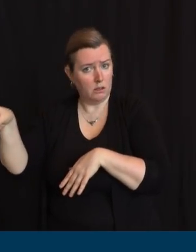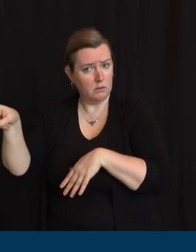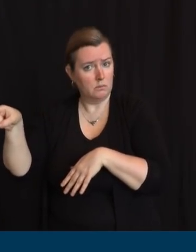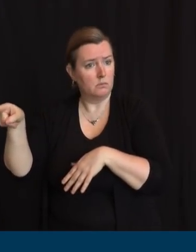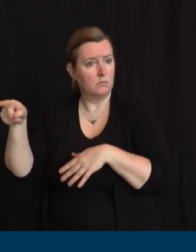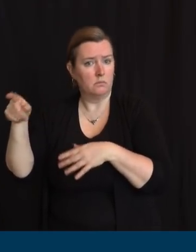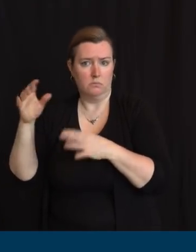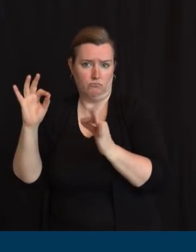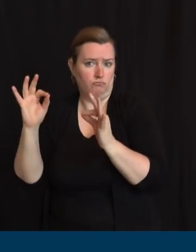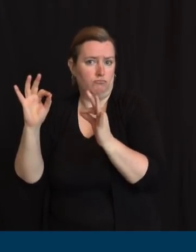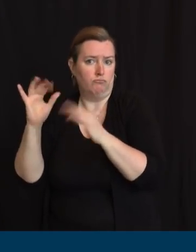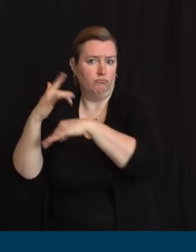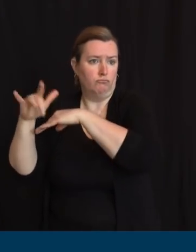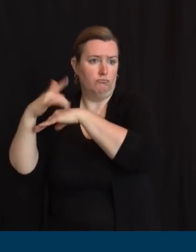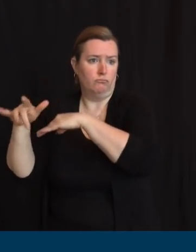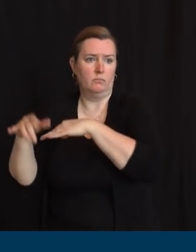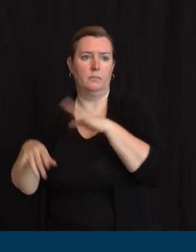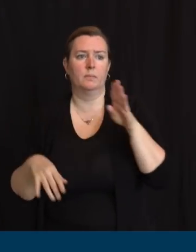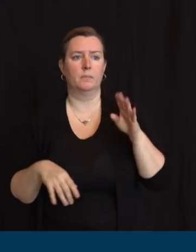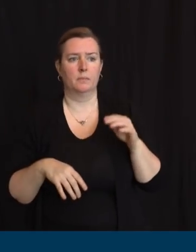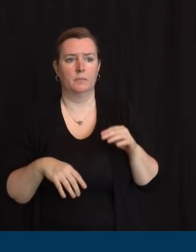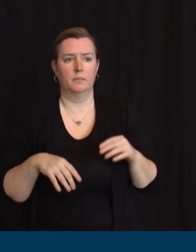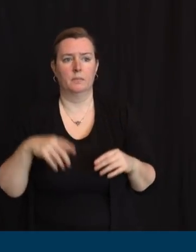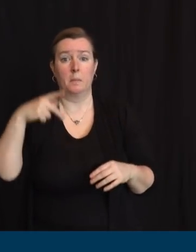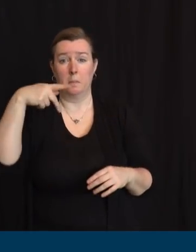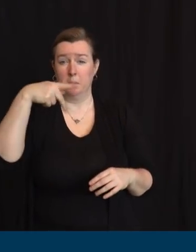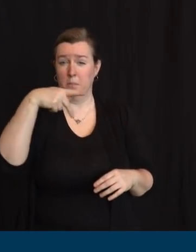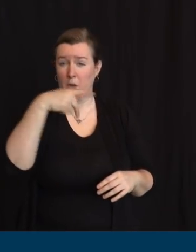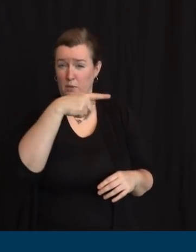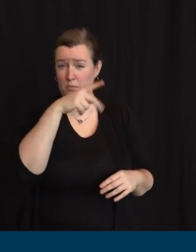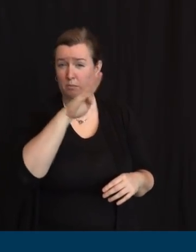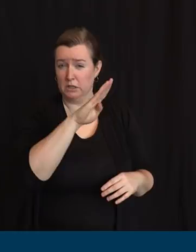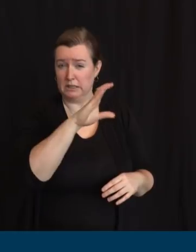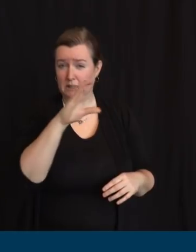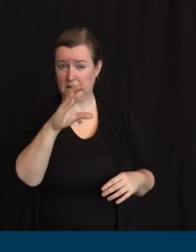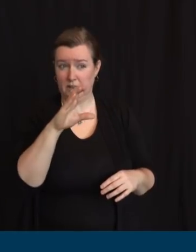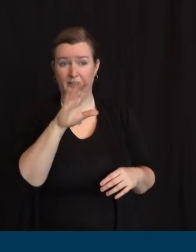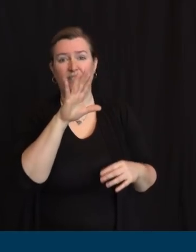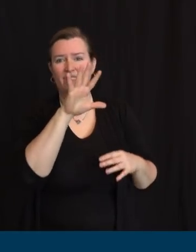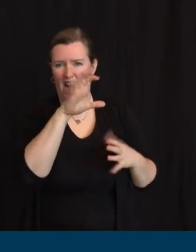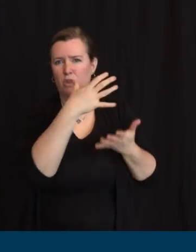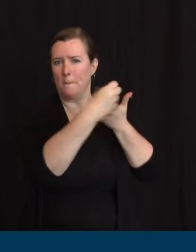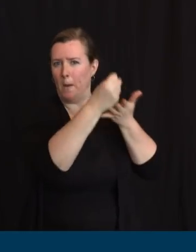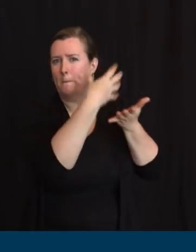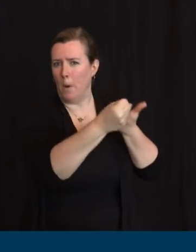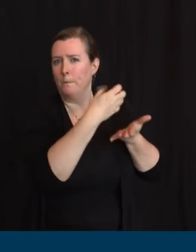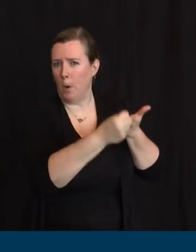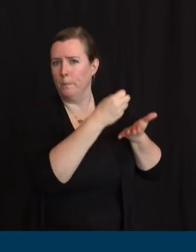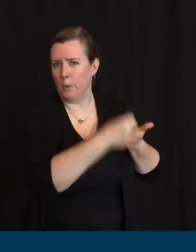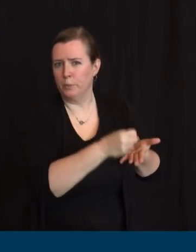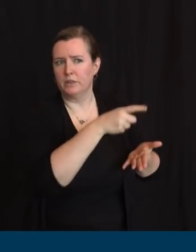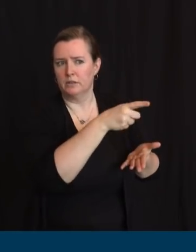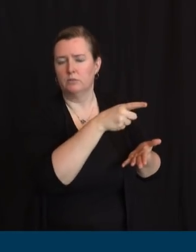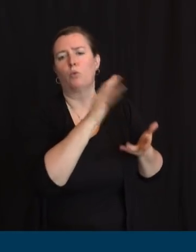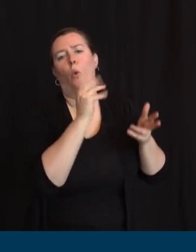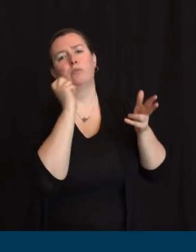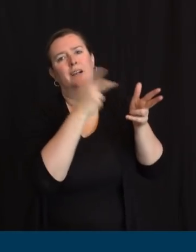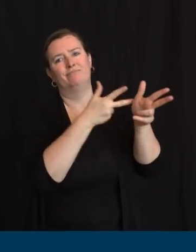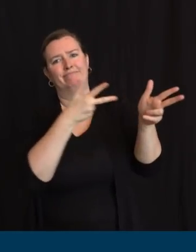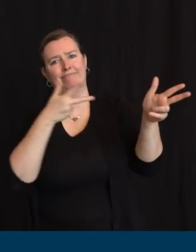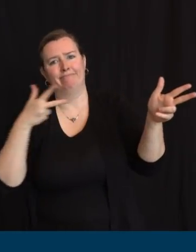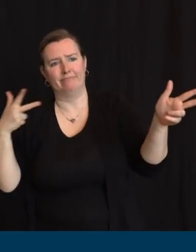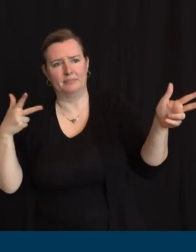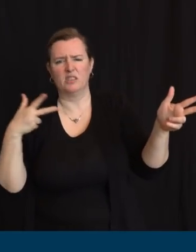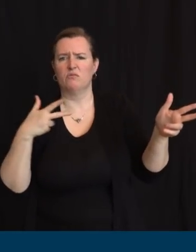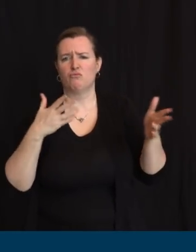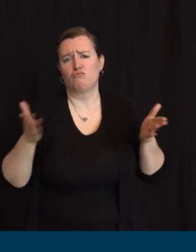are in Paramus at the Bergen Community College, which, as we've seen, have ungodly long lines. Consider shifting into the